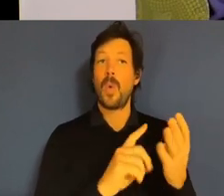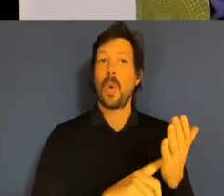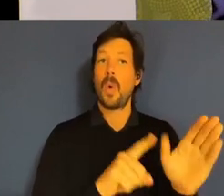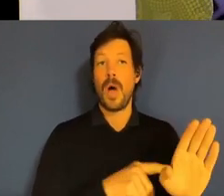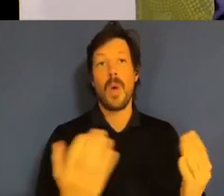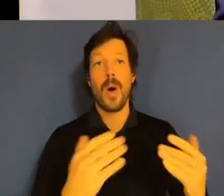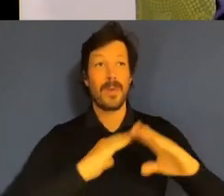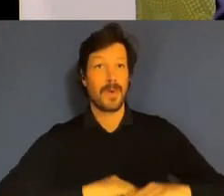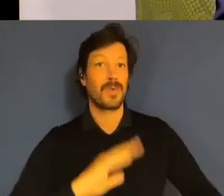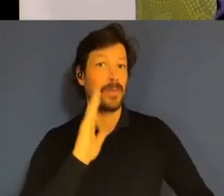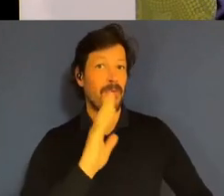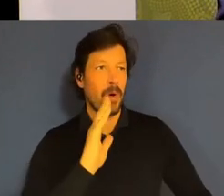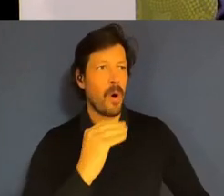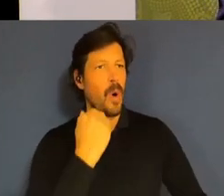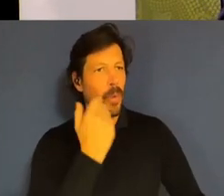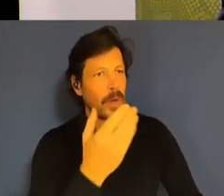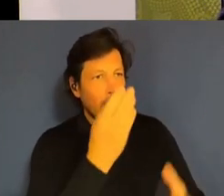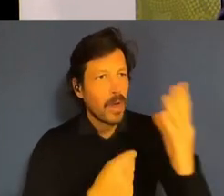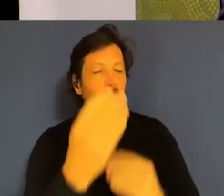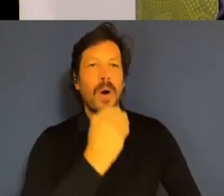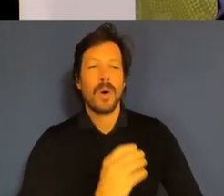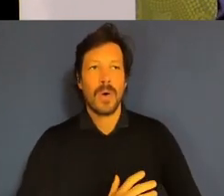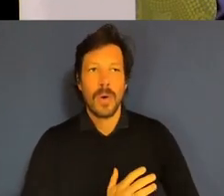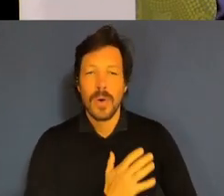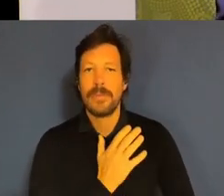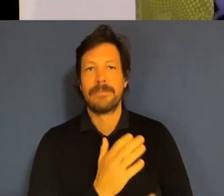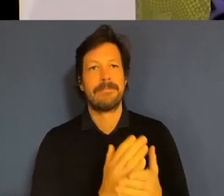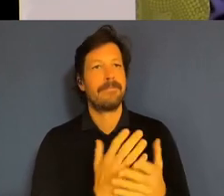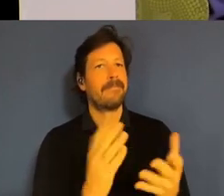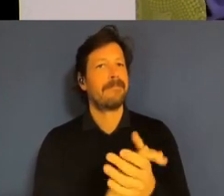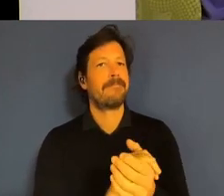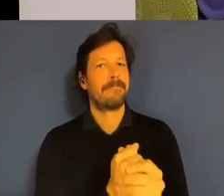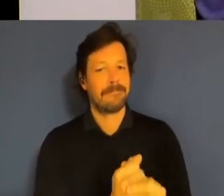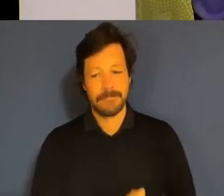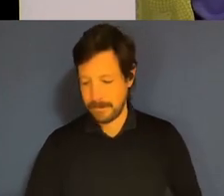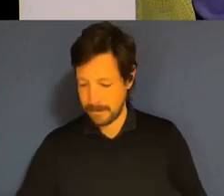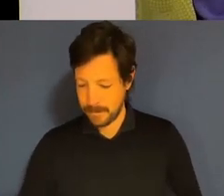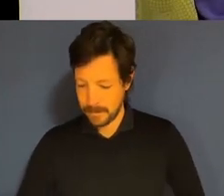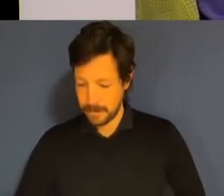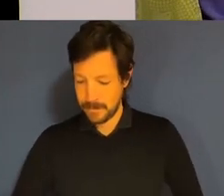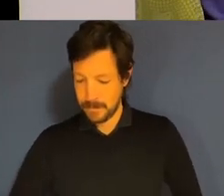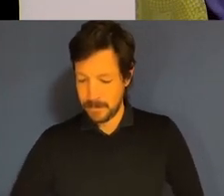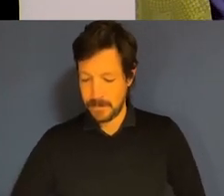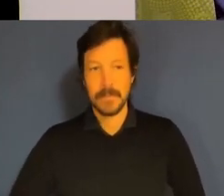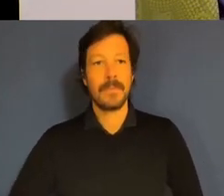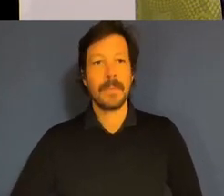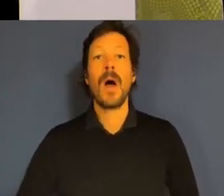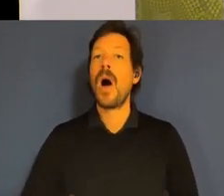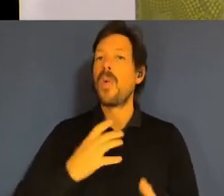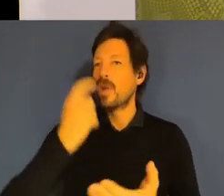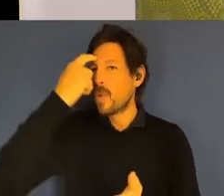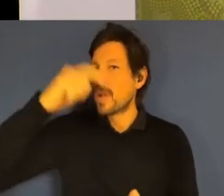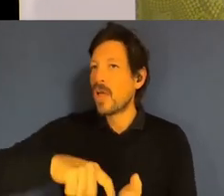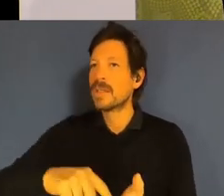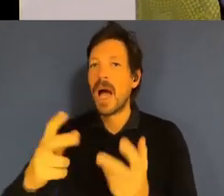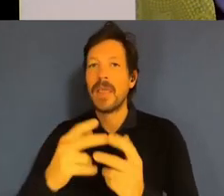learn much from that. So we really do genuinely appreciate that. Can I also acknowledge any Aboriginal or Torres Strait